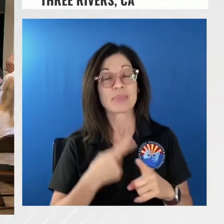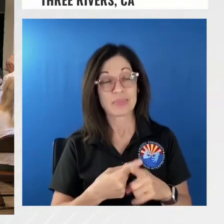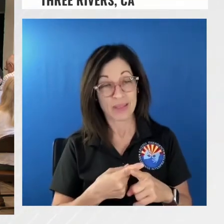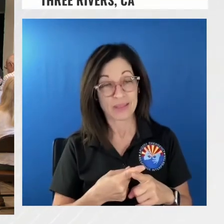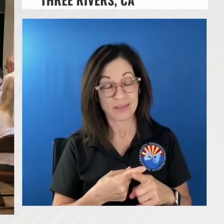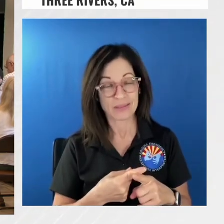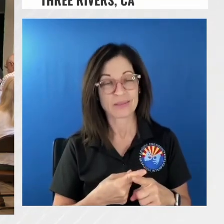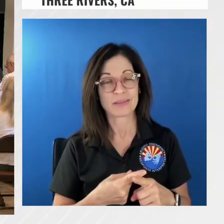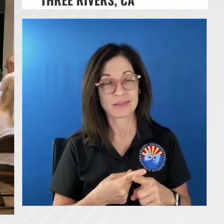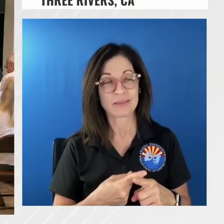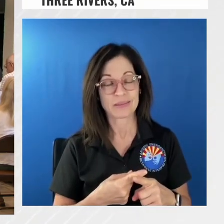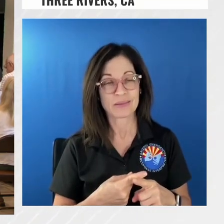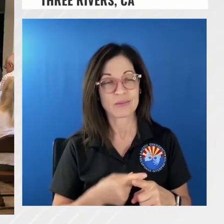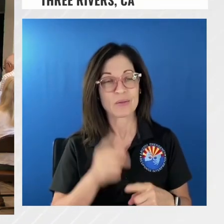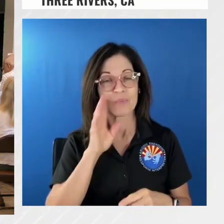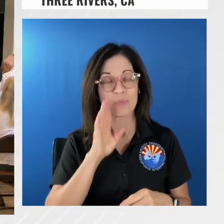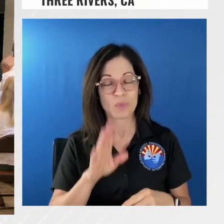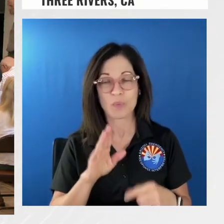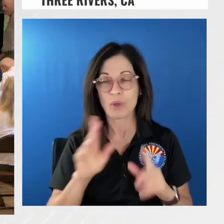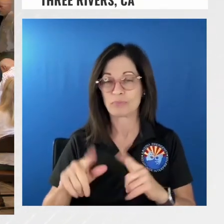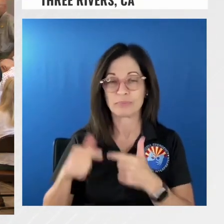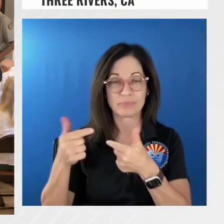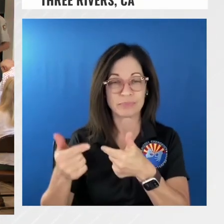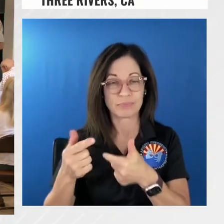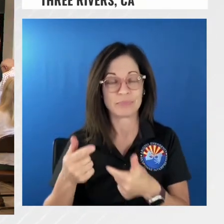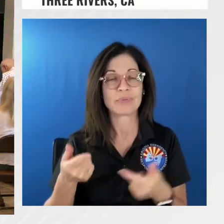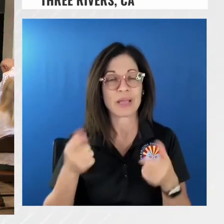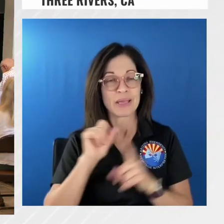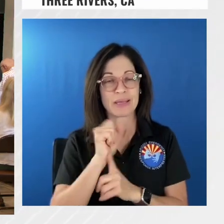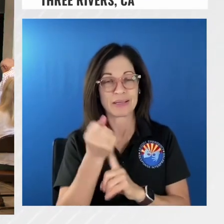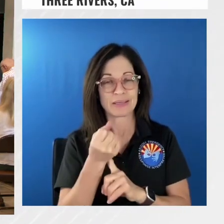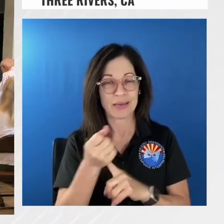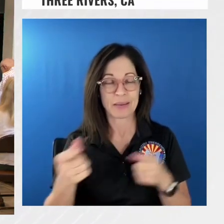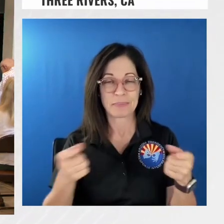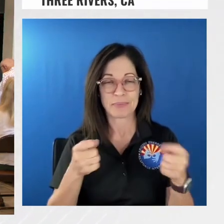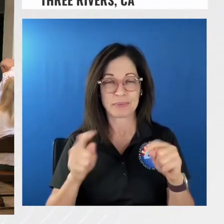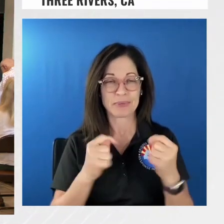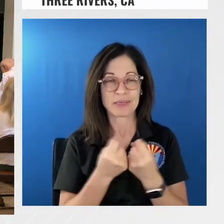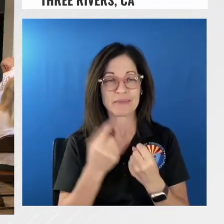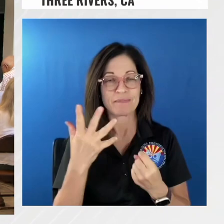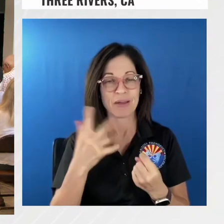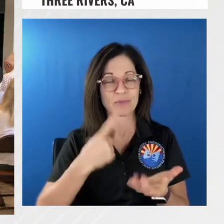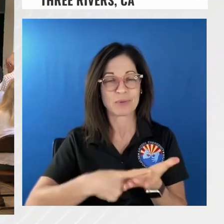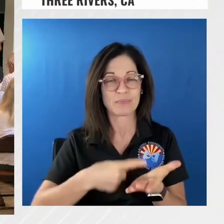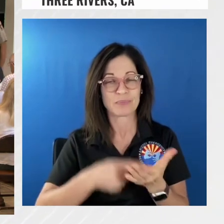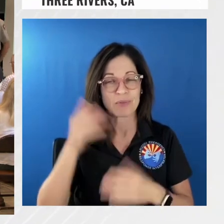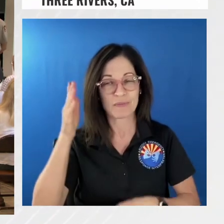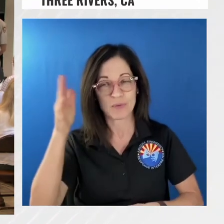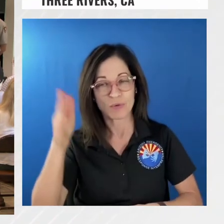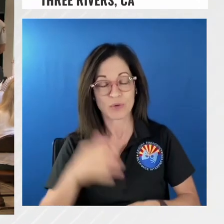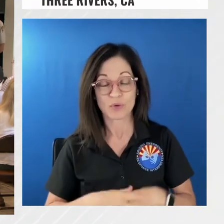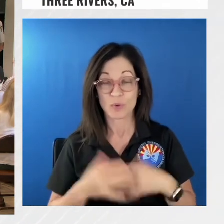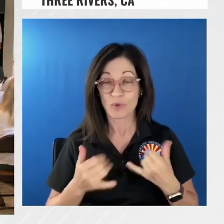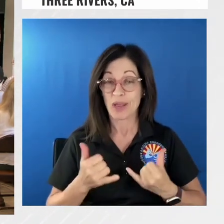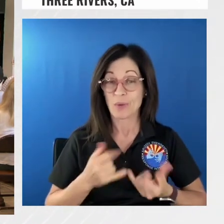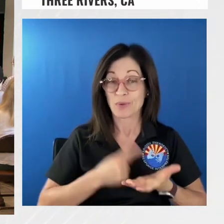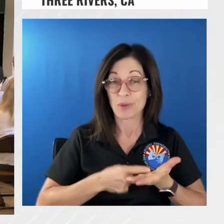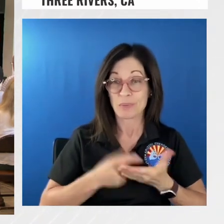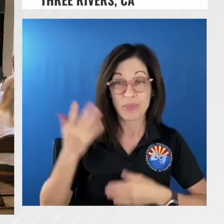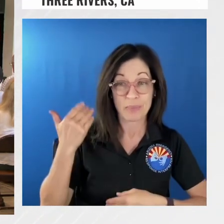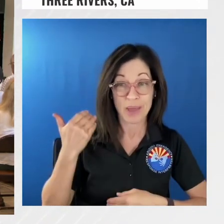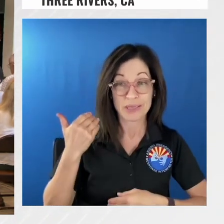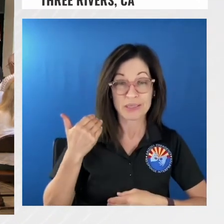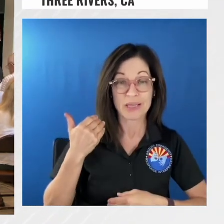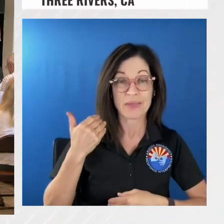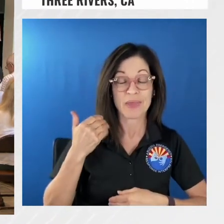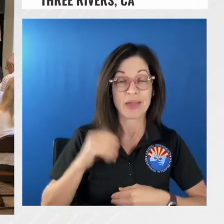the incident management team 5 to talk about the future so we're going to talk a little bit about the past and then transition over to